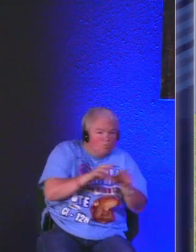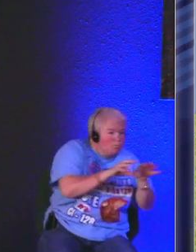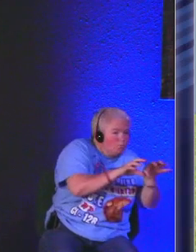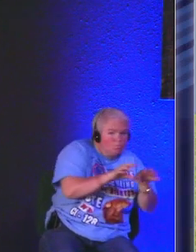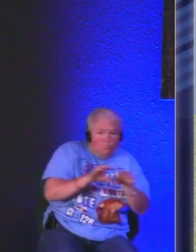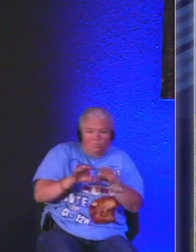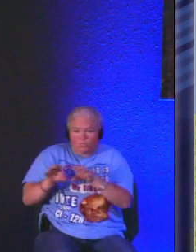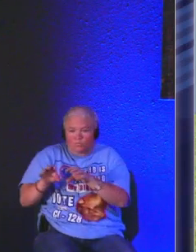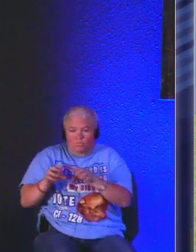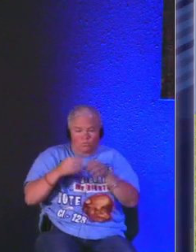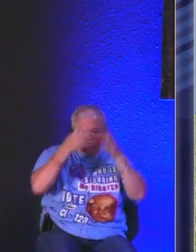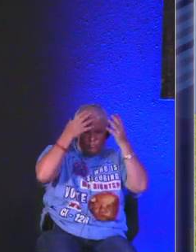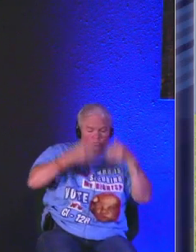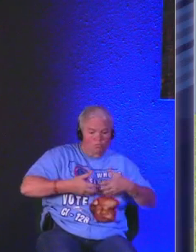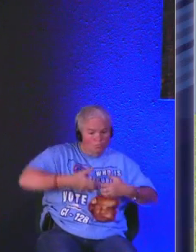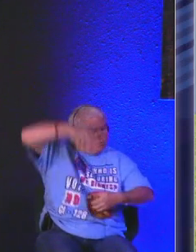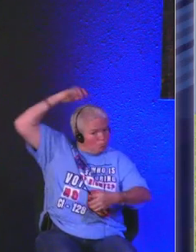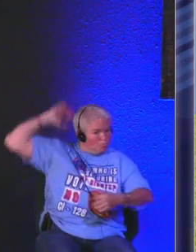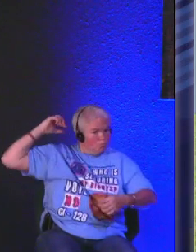around like a lion